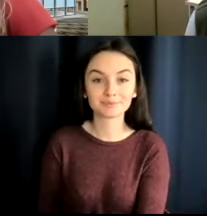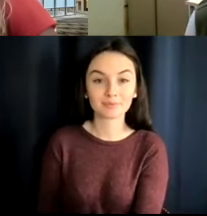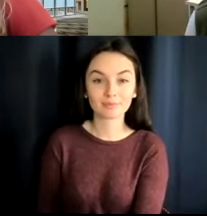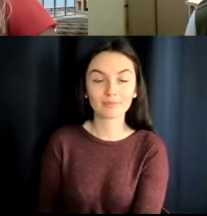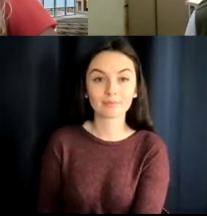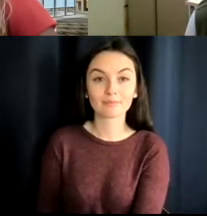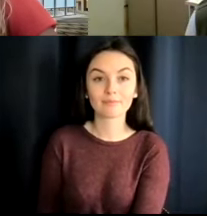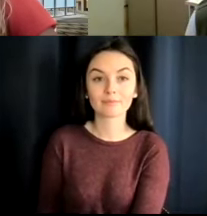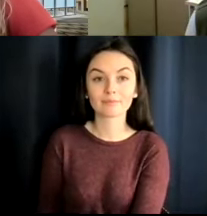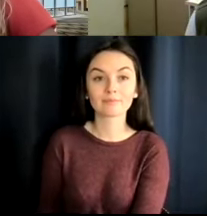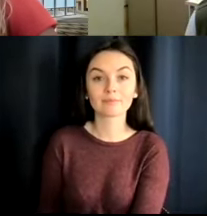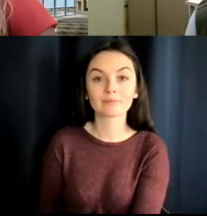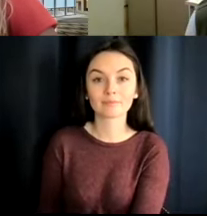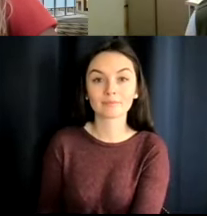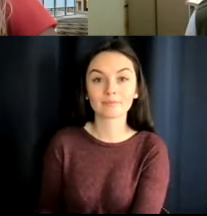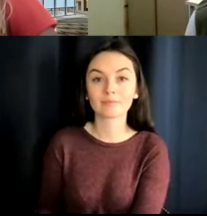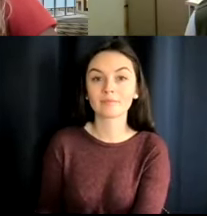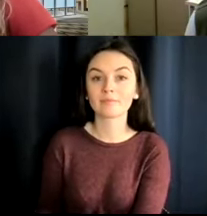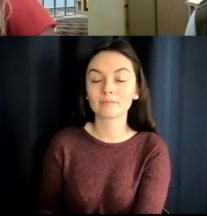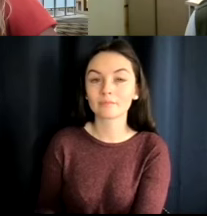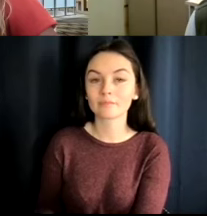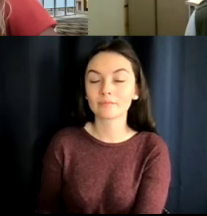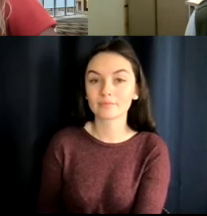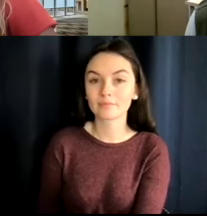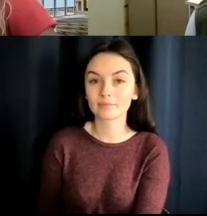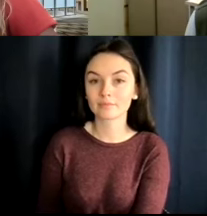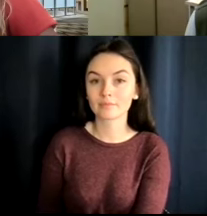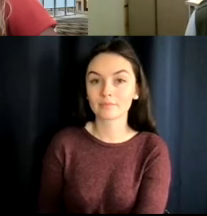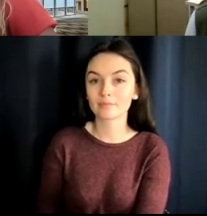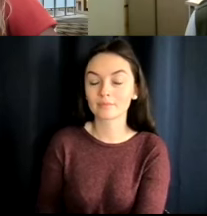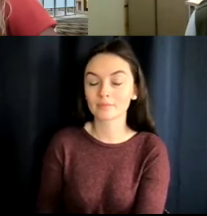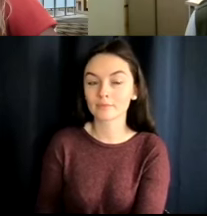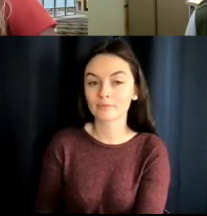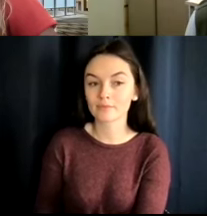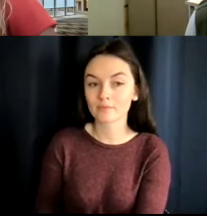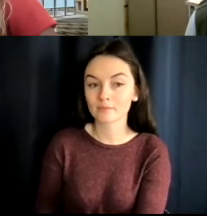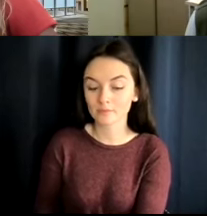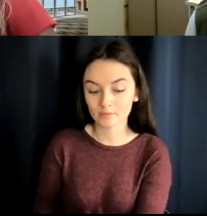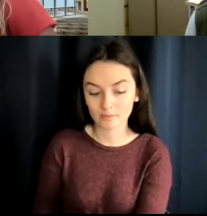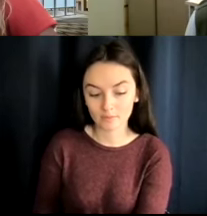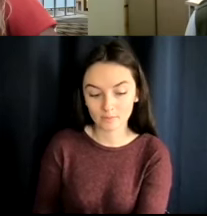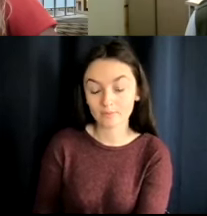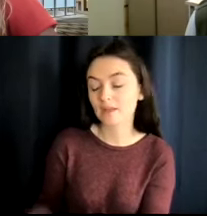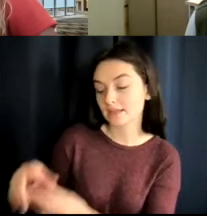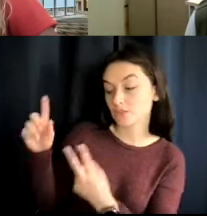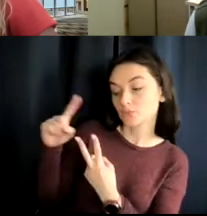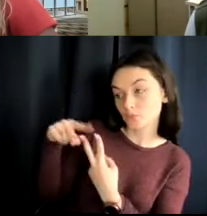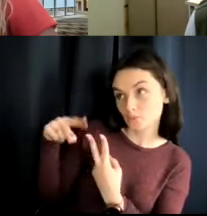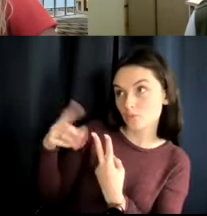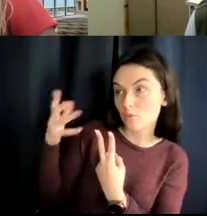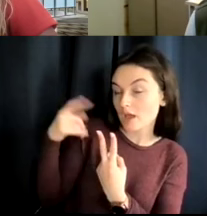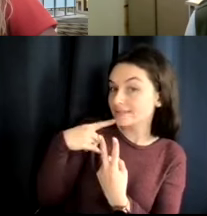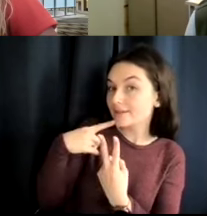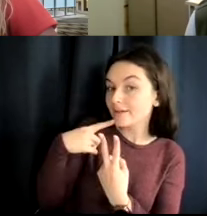Um, I wanna... One of my... I had two things I want to say. One, um,